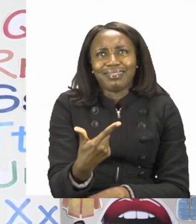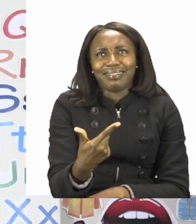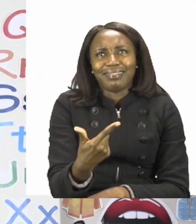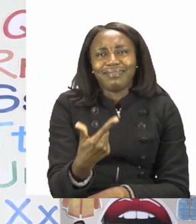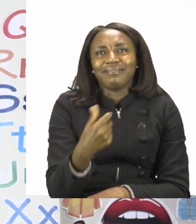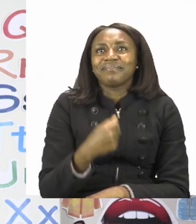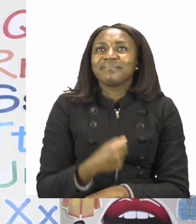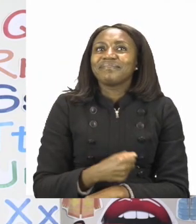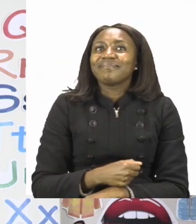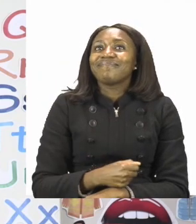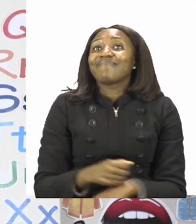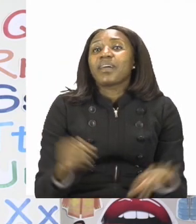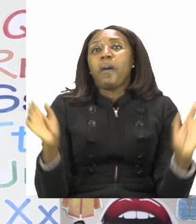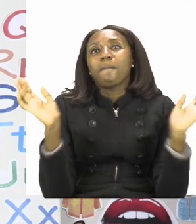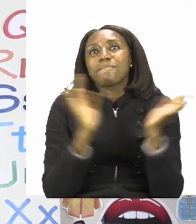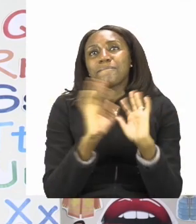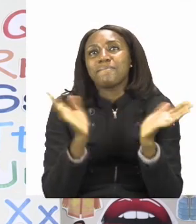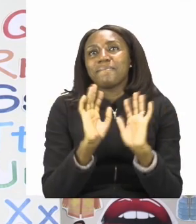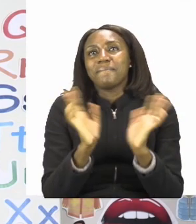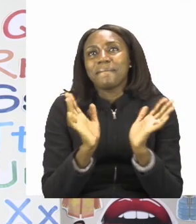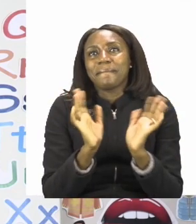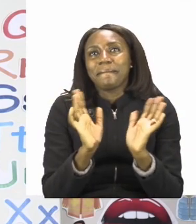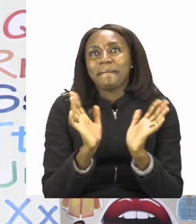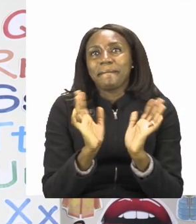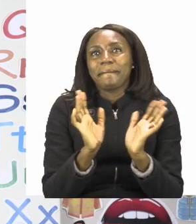and goodbye!